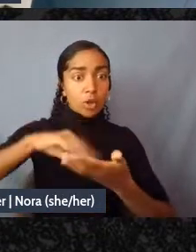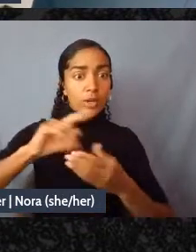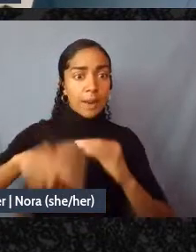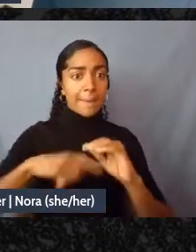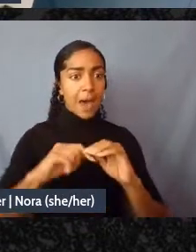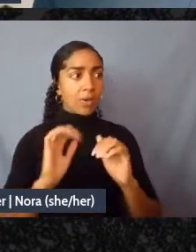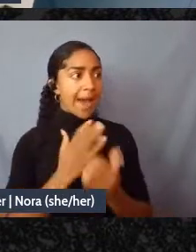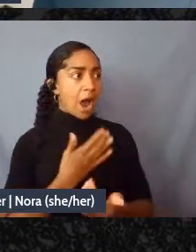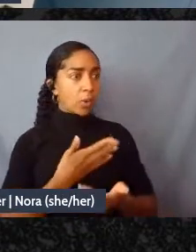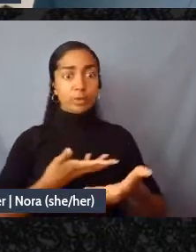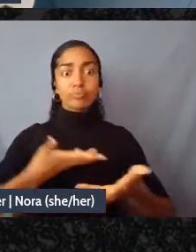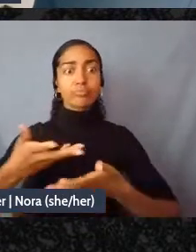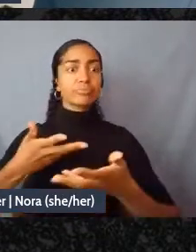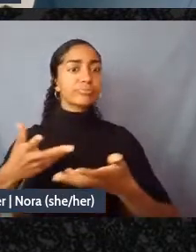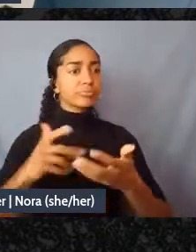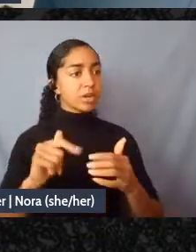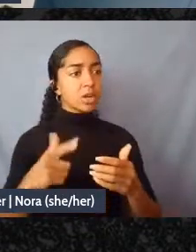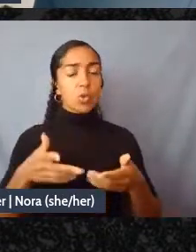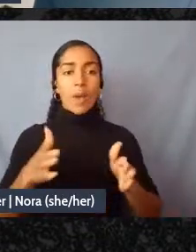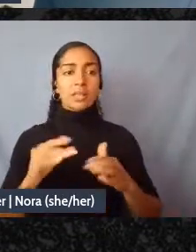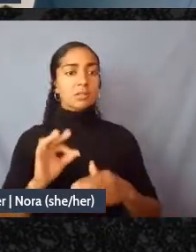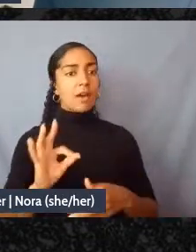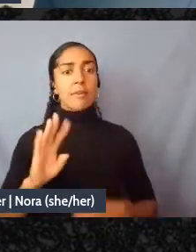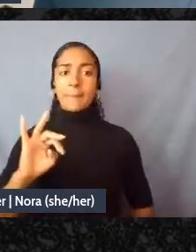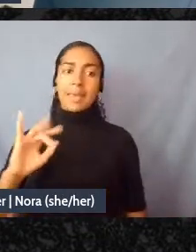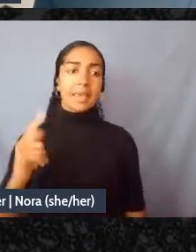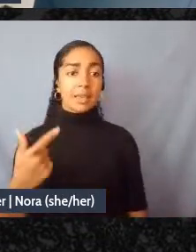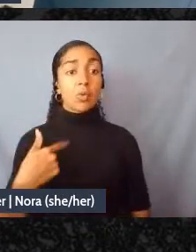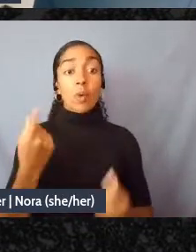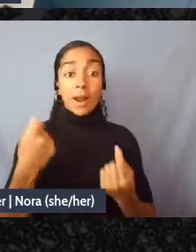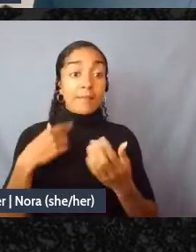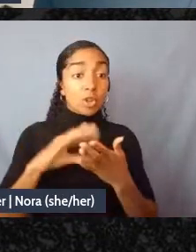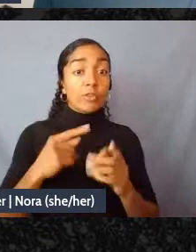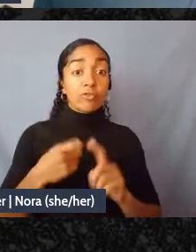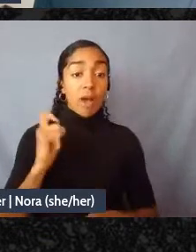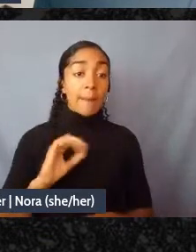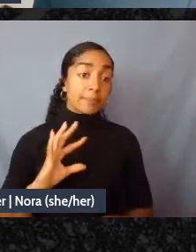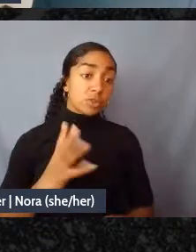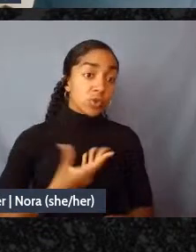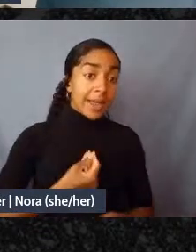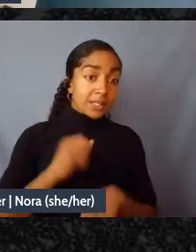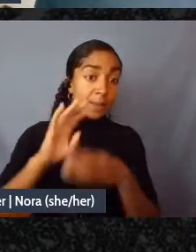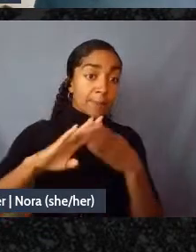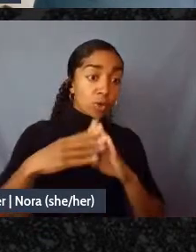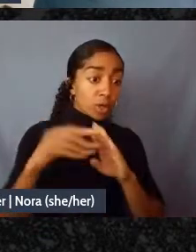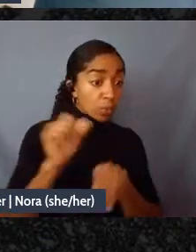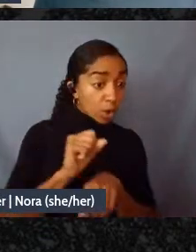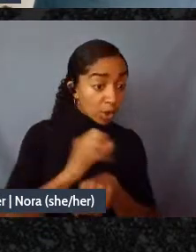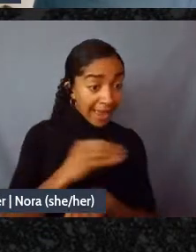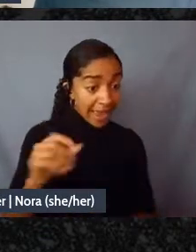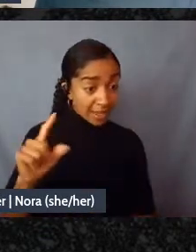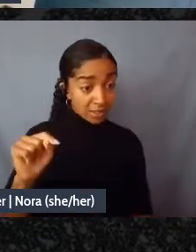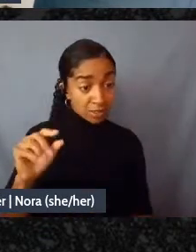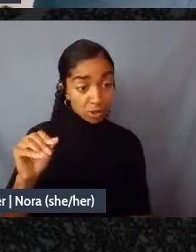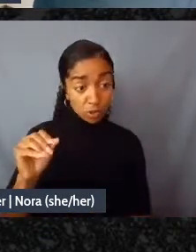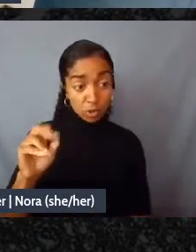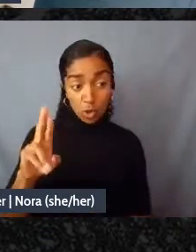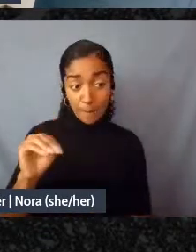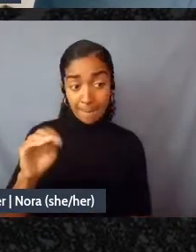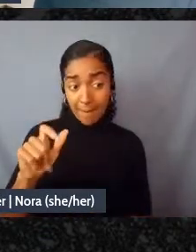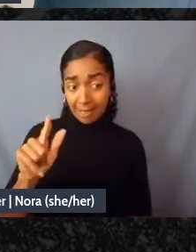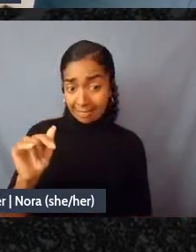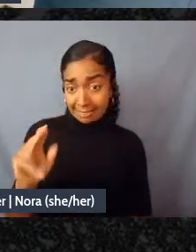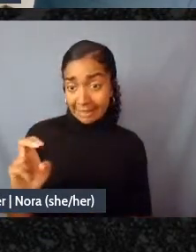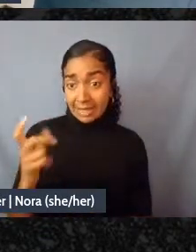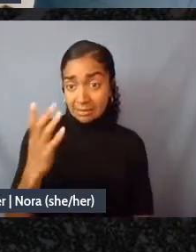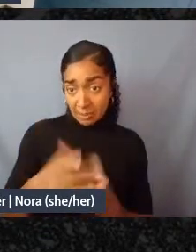one thing I've learned especially from trans community work and is that isolation is the most dangerous thing for us